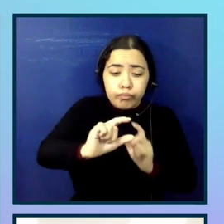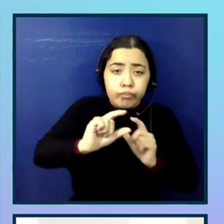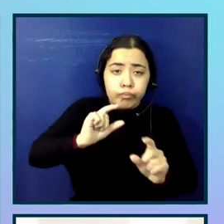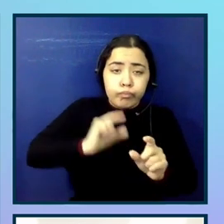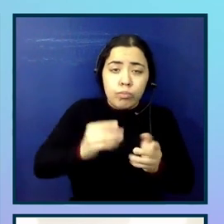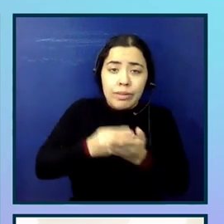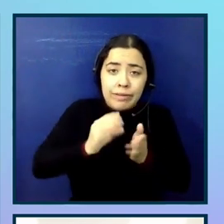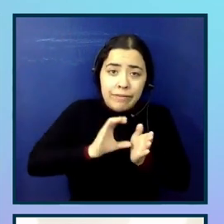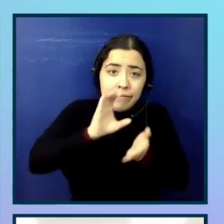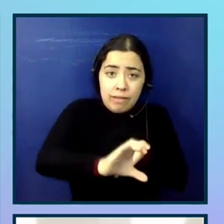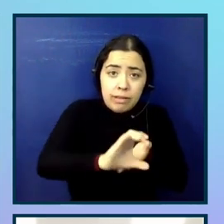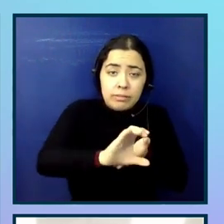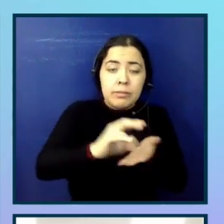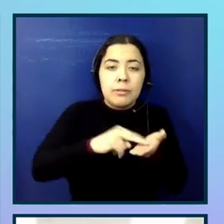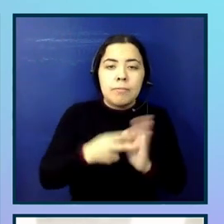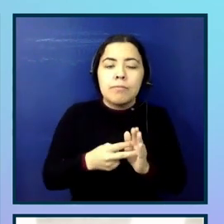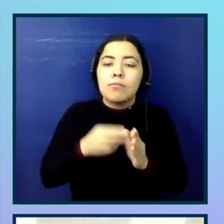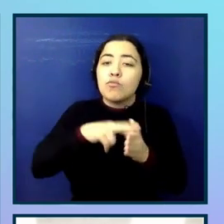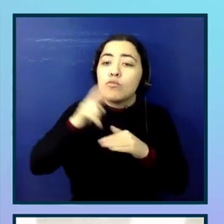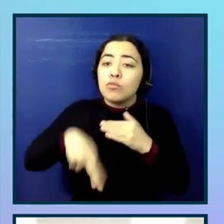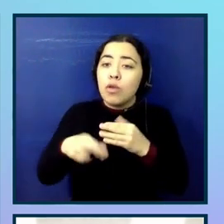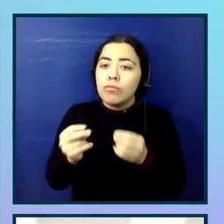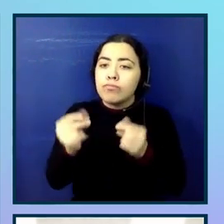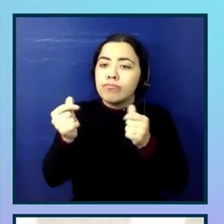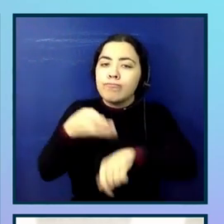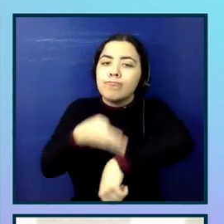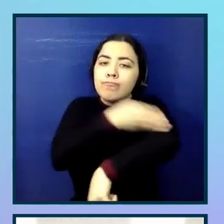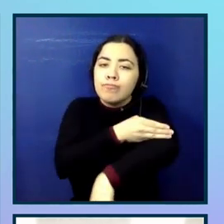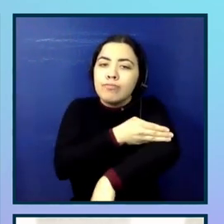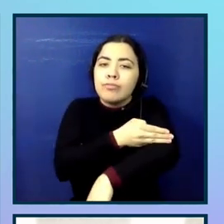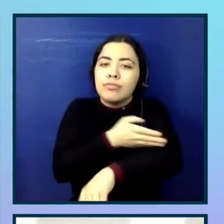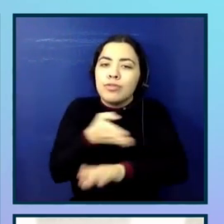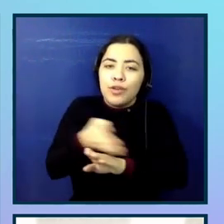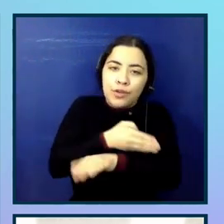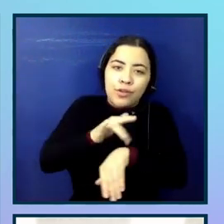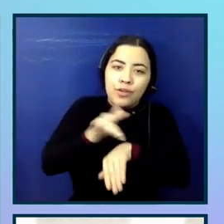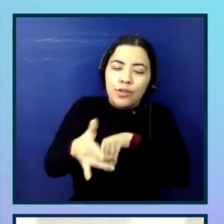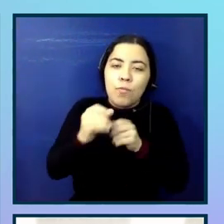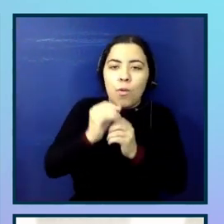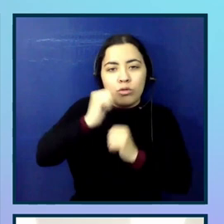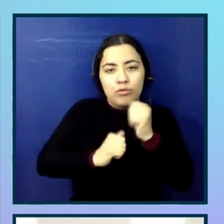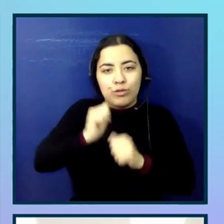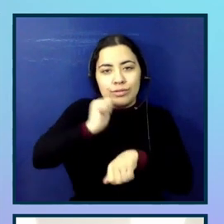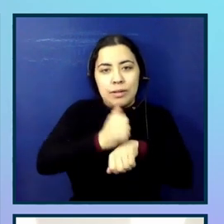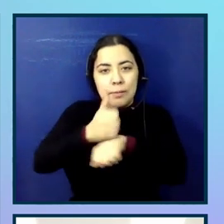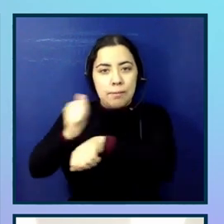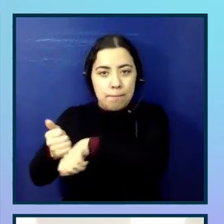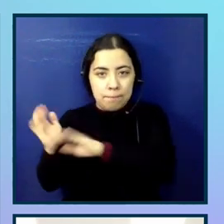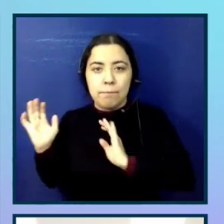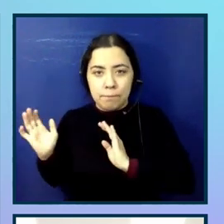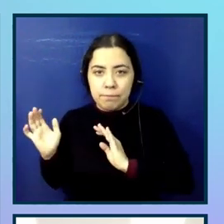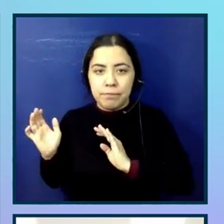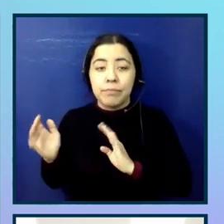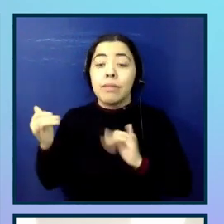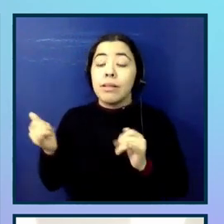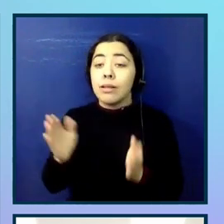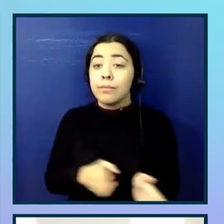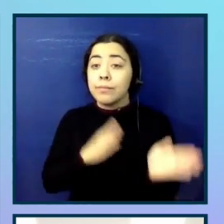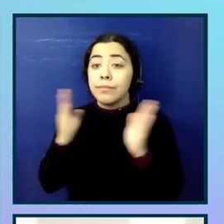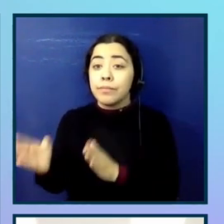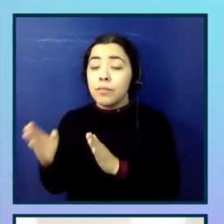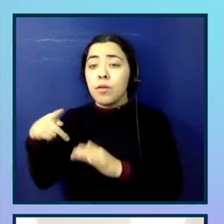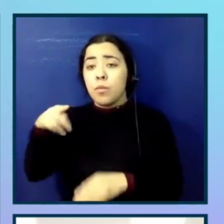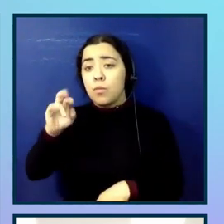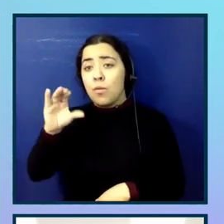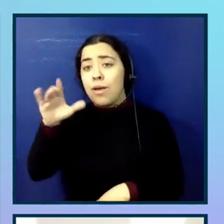a lot more structured way. Sorry. OK, so moving forward to what we need to do to be